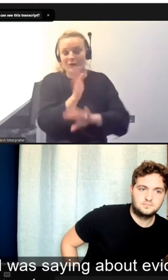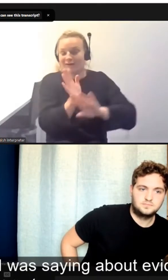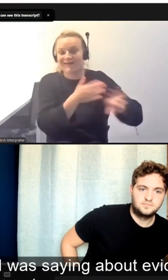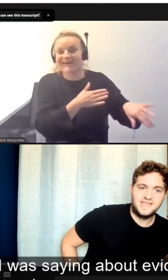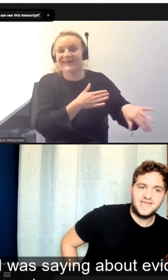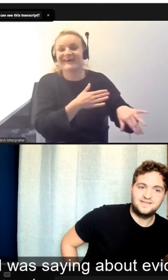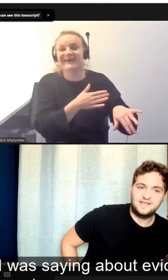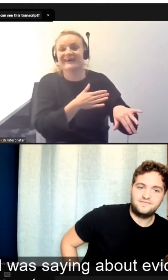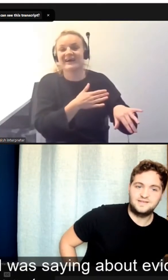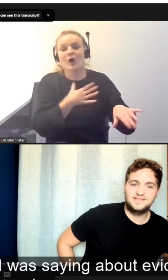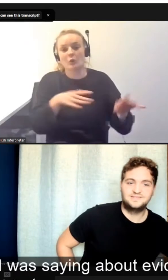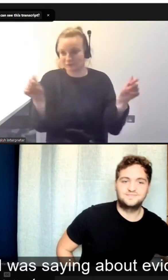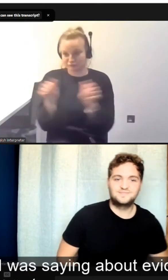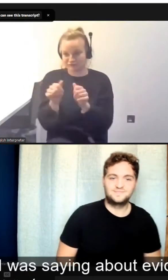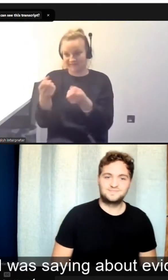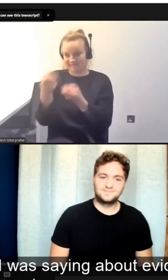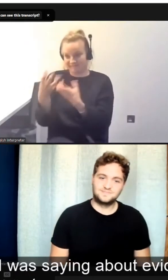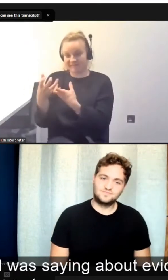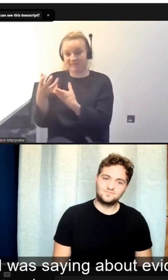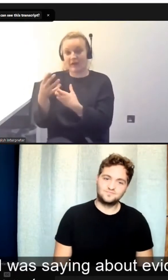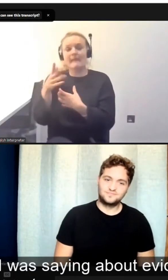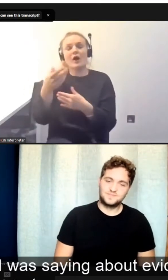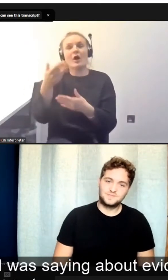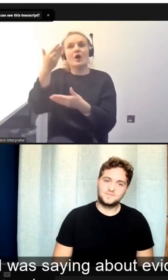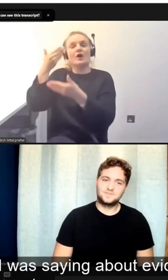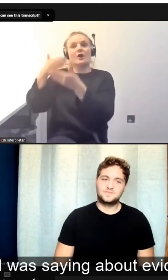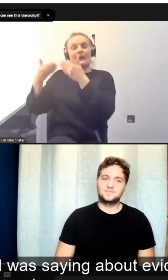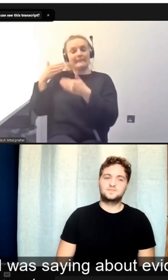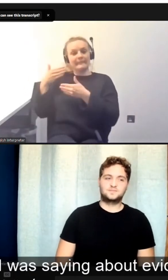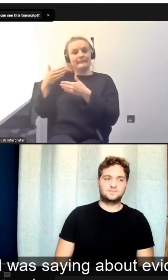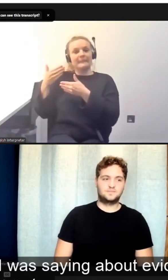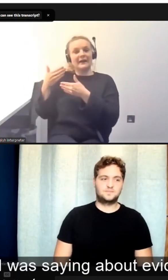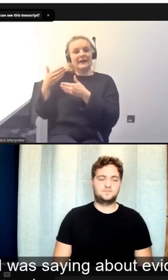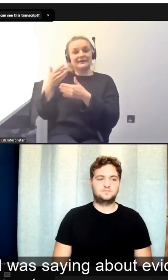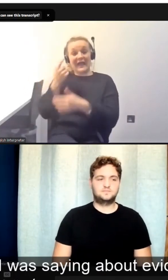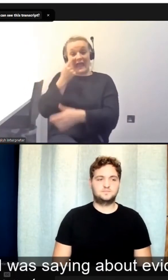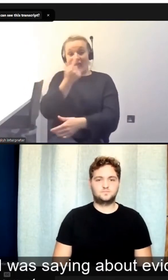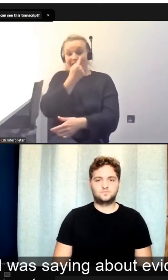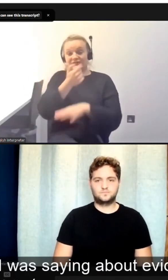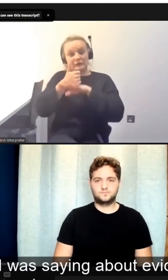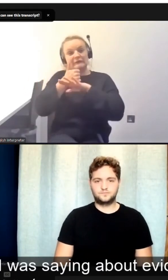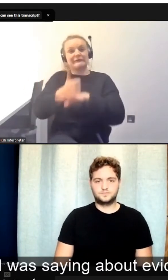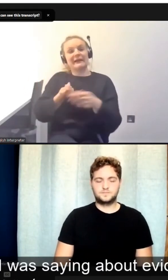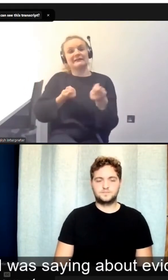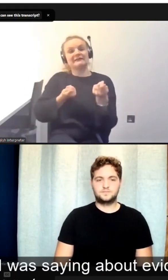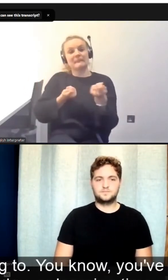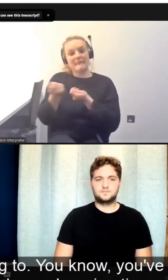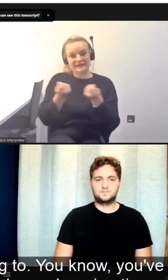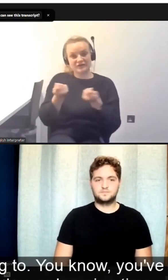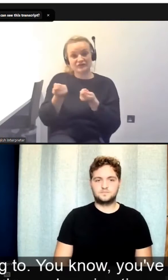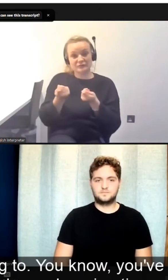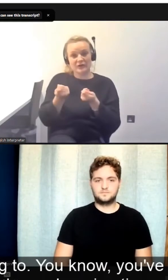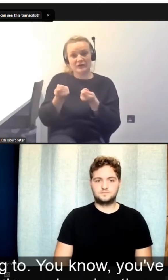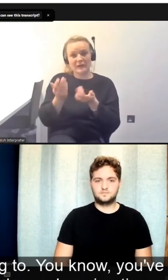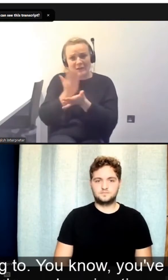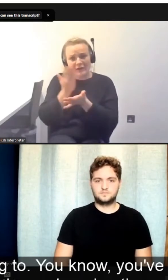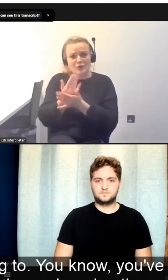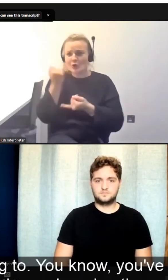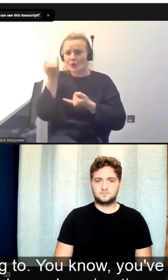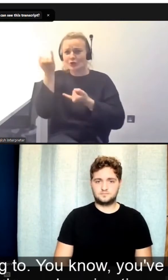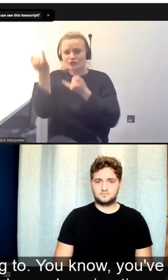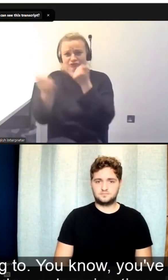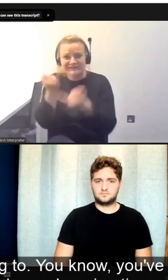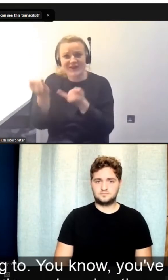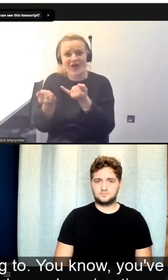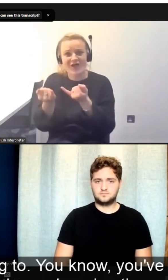But there are, there's lots of, going back to what I was saying about evidence-based management, do be critical about